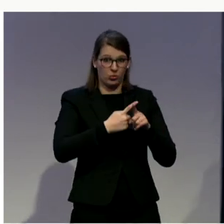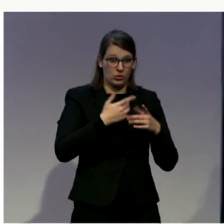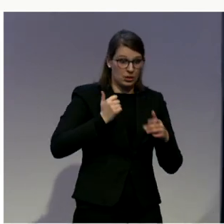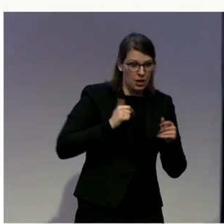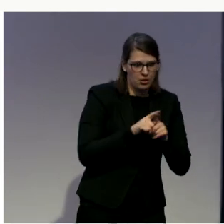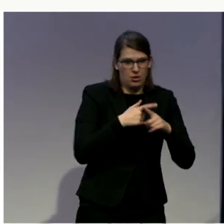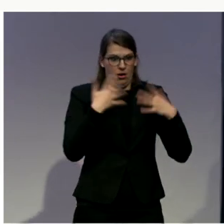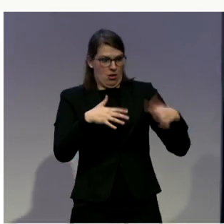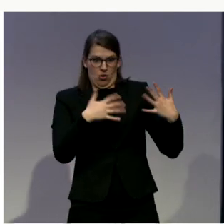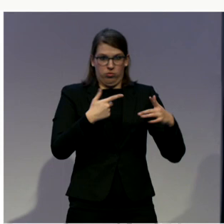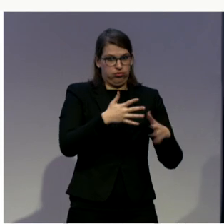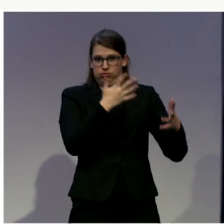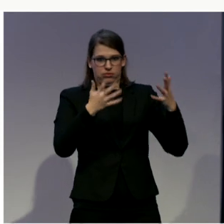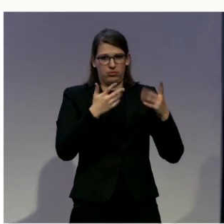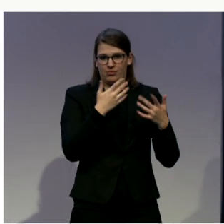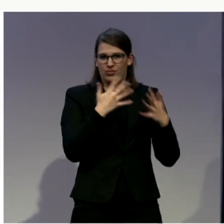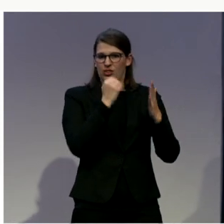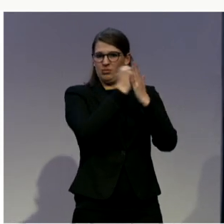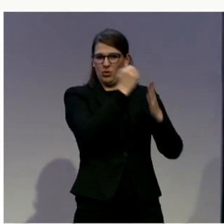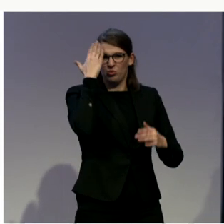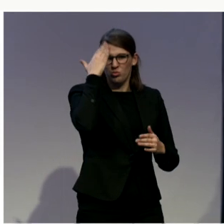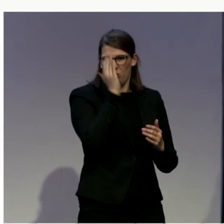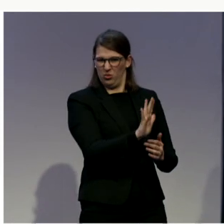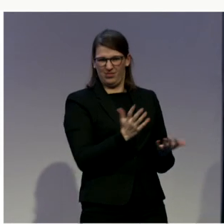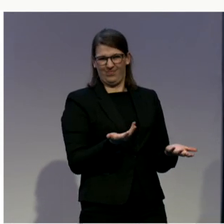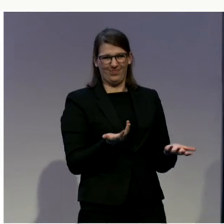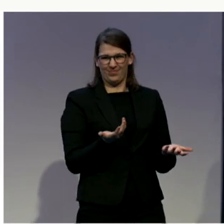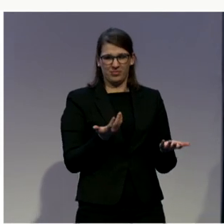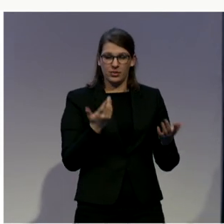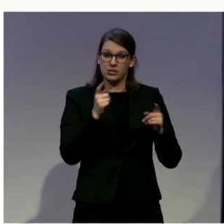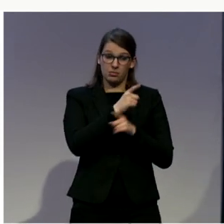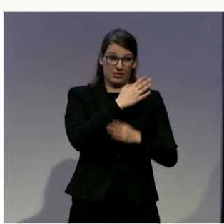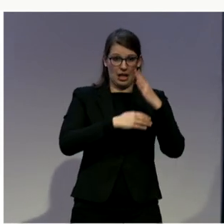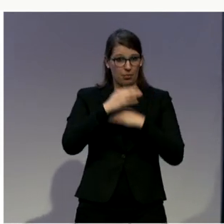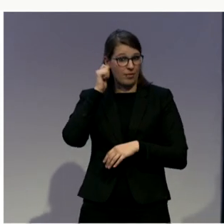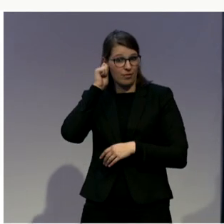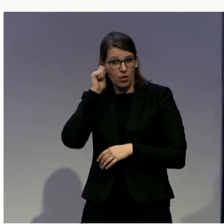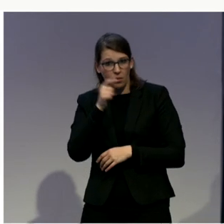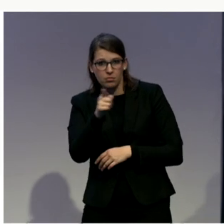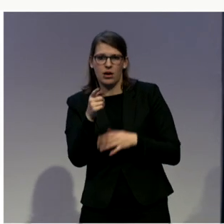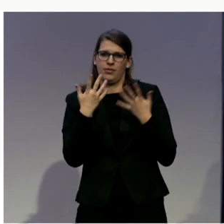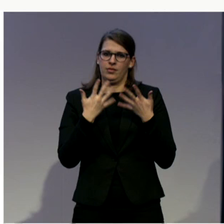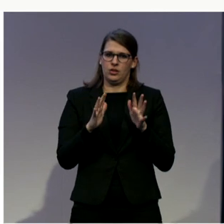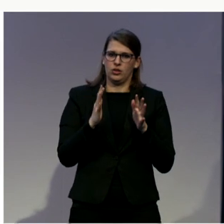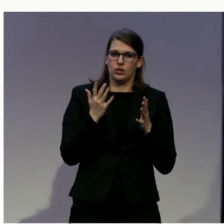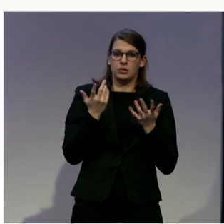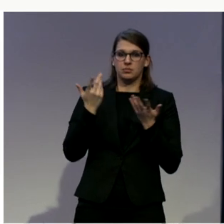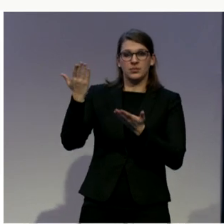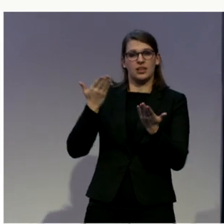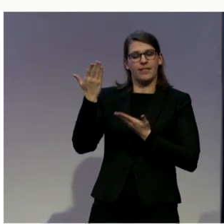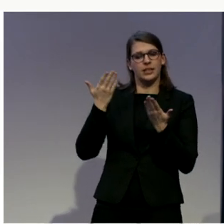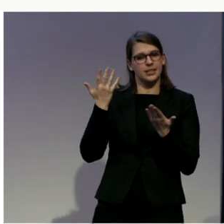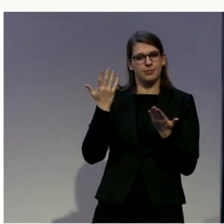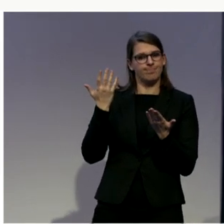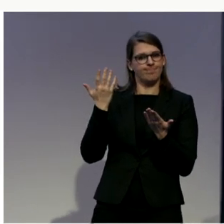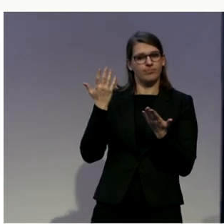disabilities who come in contact with the justice system. They're often denied certain services like access to